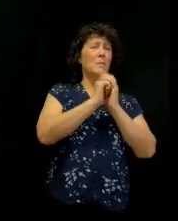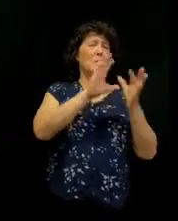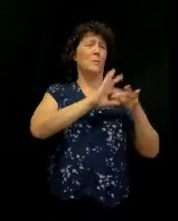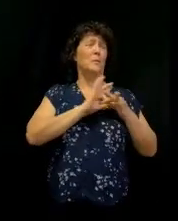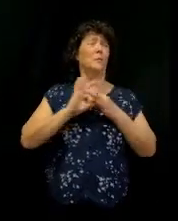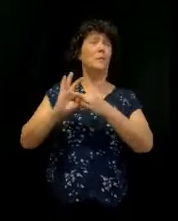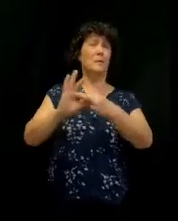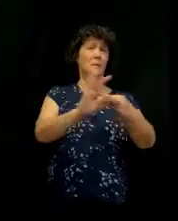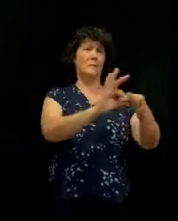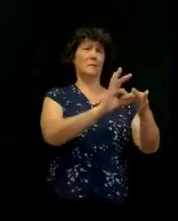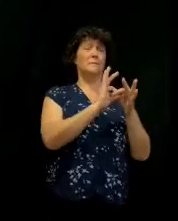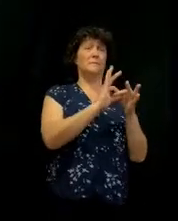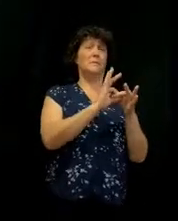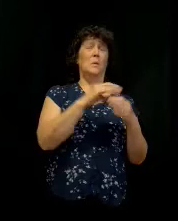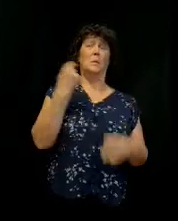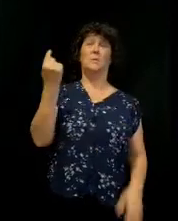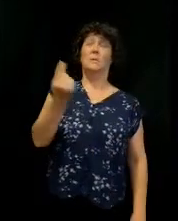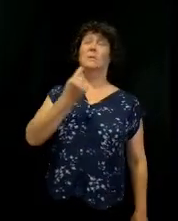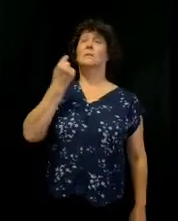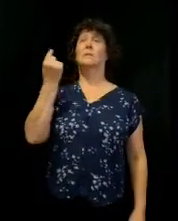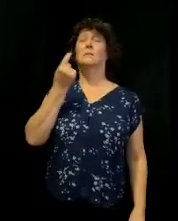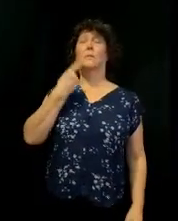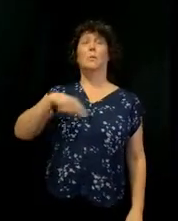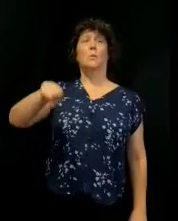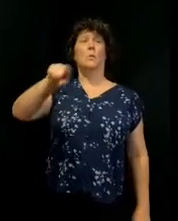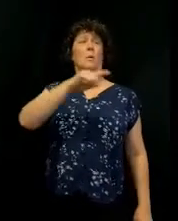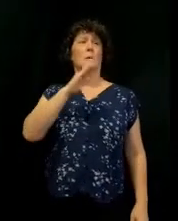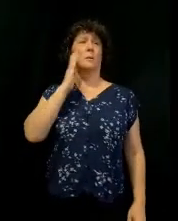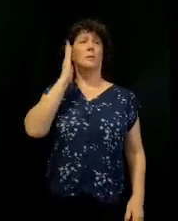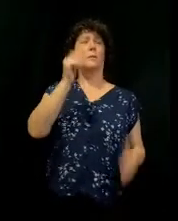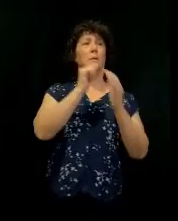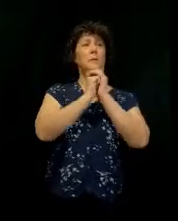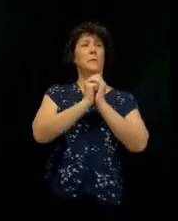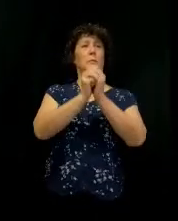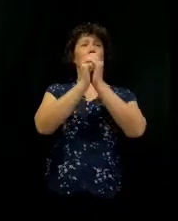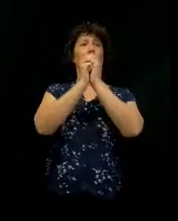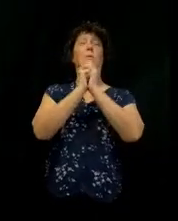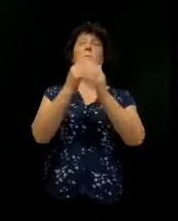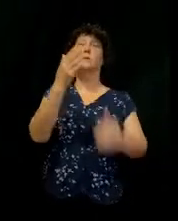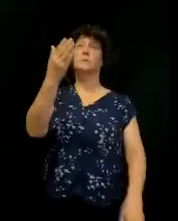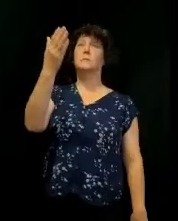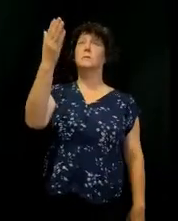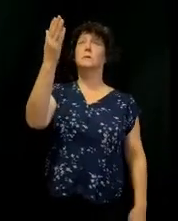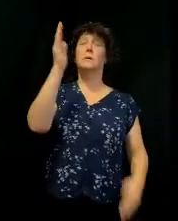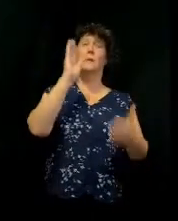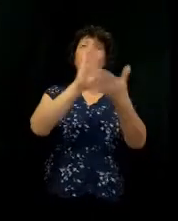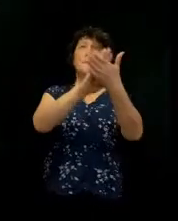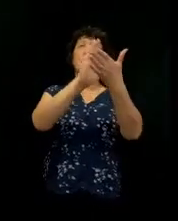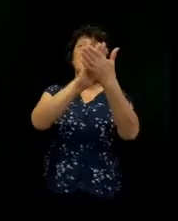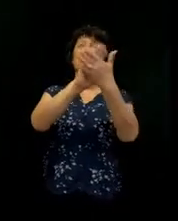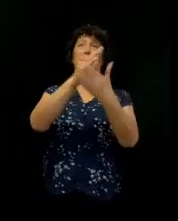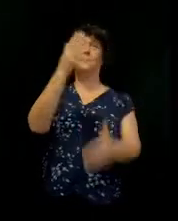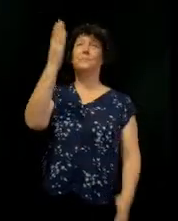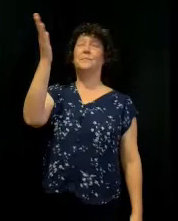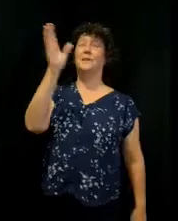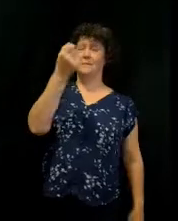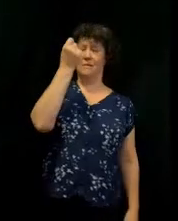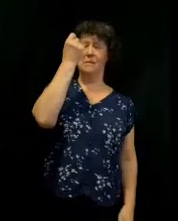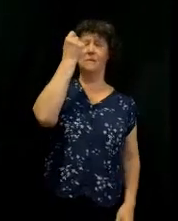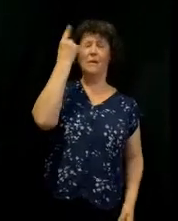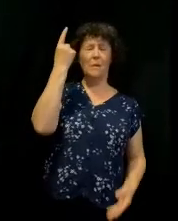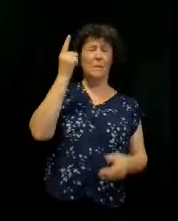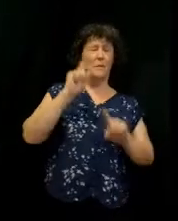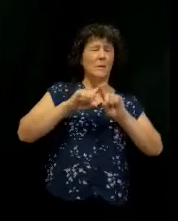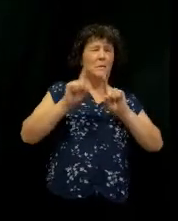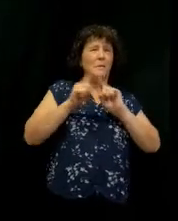people of worship all the time, God. That we will, Lord God, worship you, praise you. And I get it, God. There's many ways I can